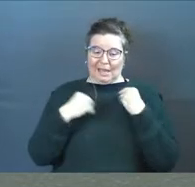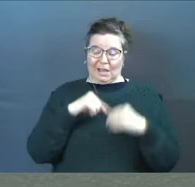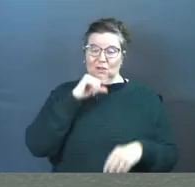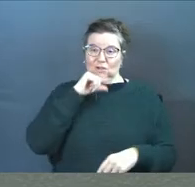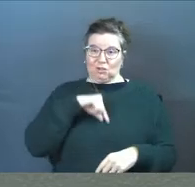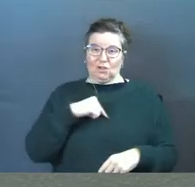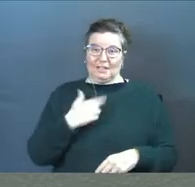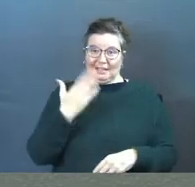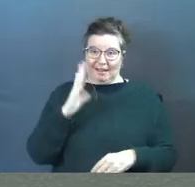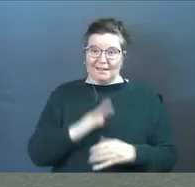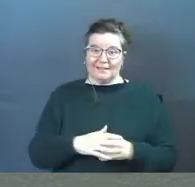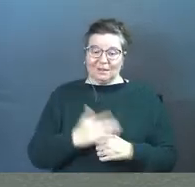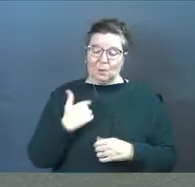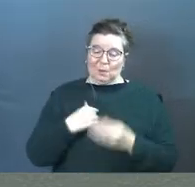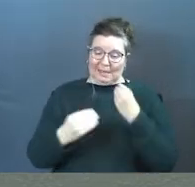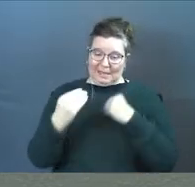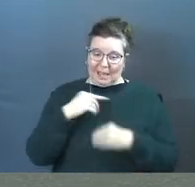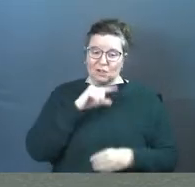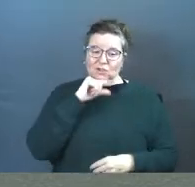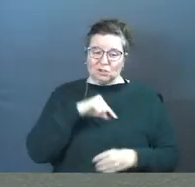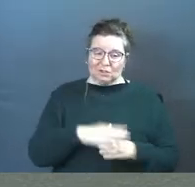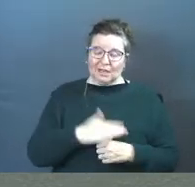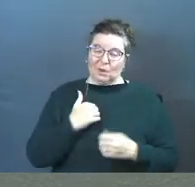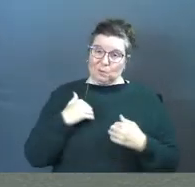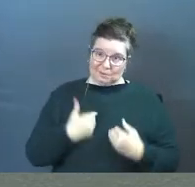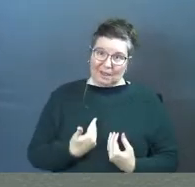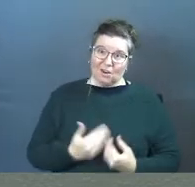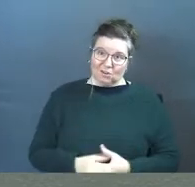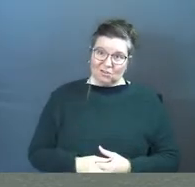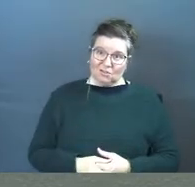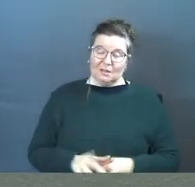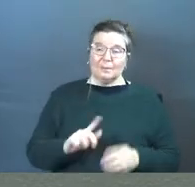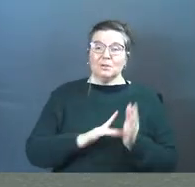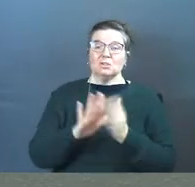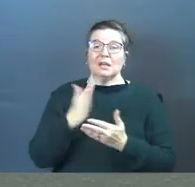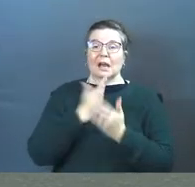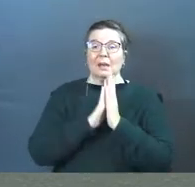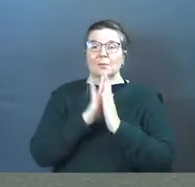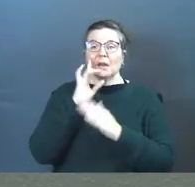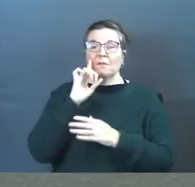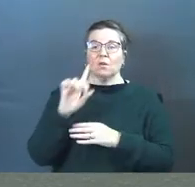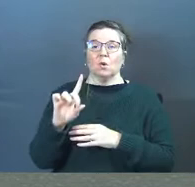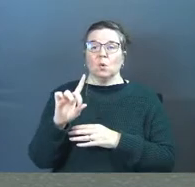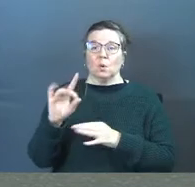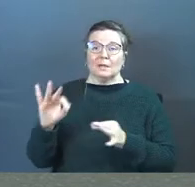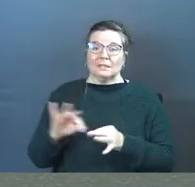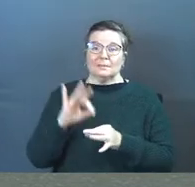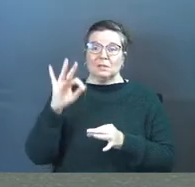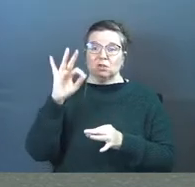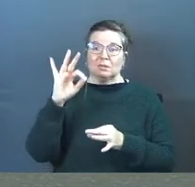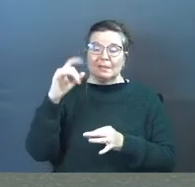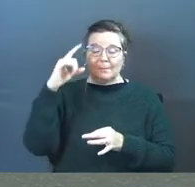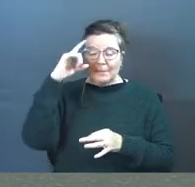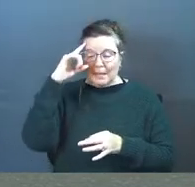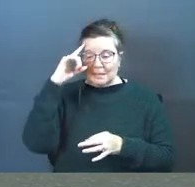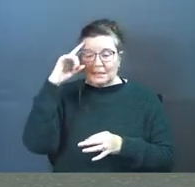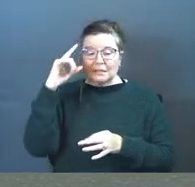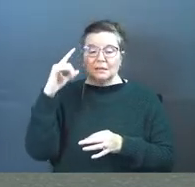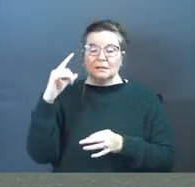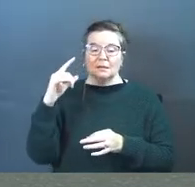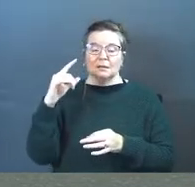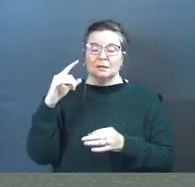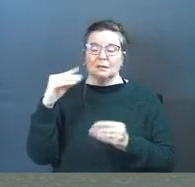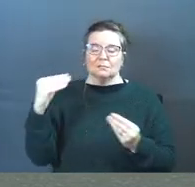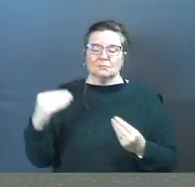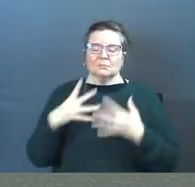turkey, God. God, we ate turkey and we're tired. But Jesus, I pray for spiritually, mentally speaking, a